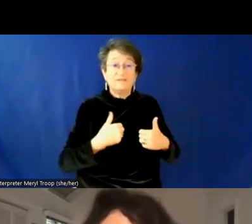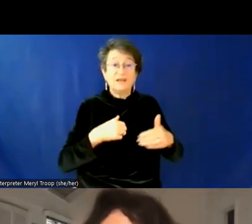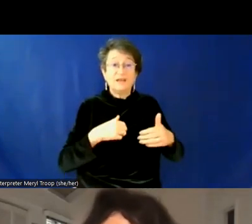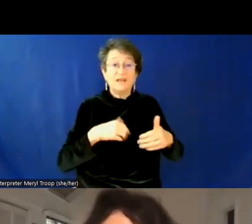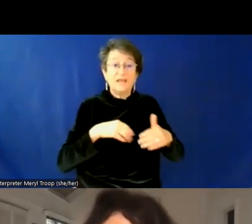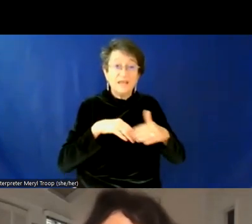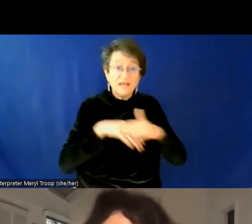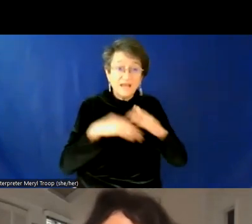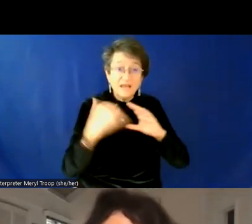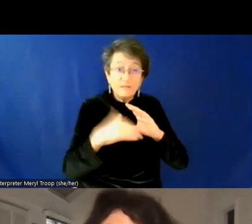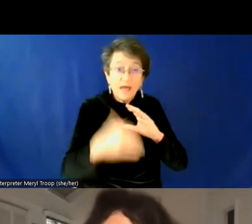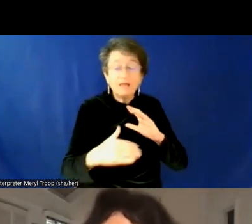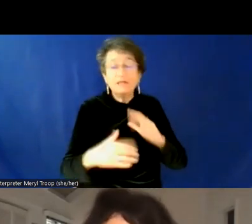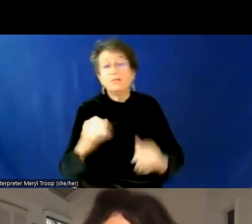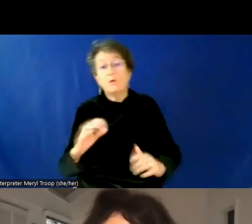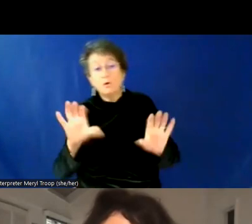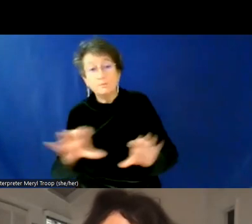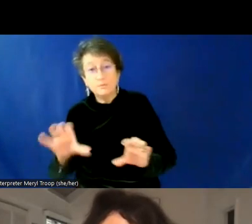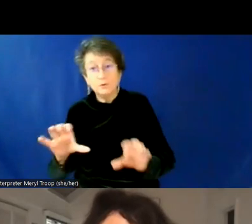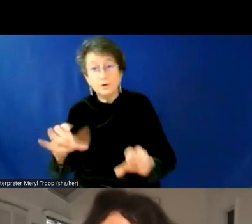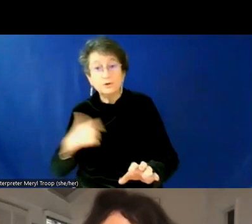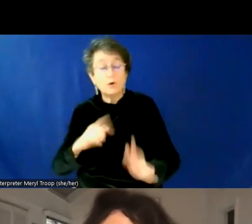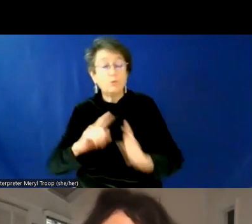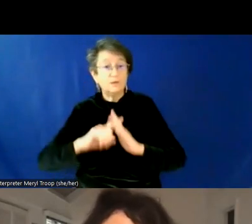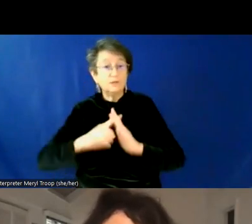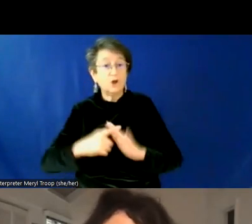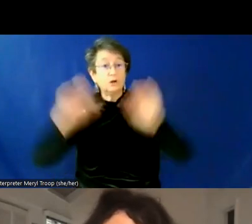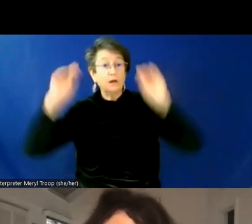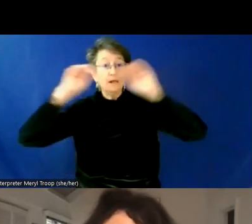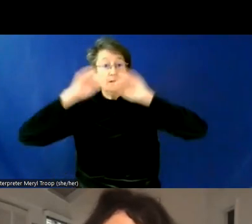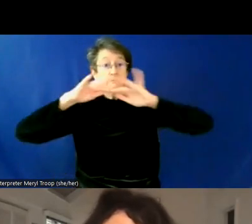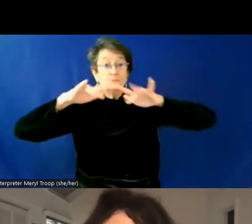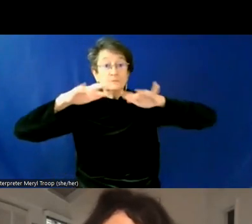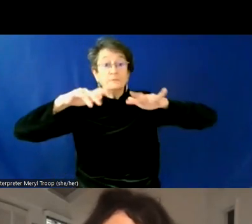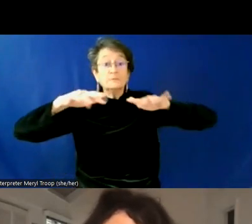cascade of information, um, that was reinforced and, you know, uh,